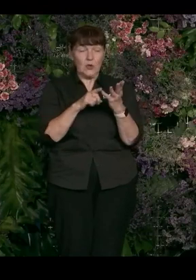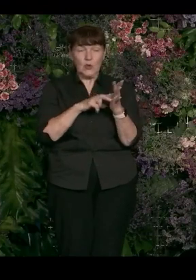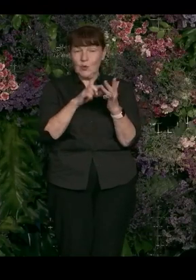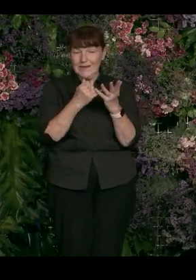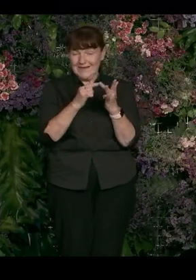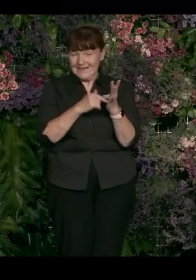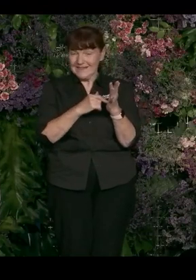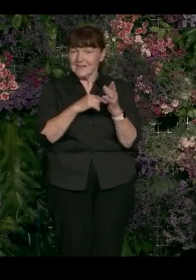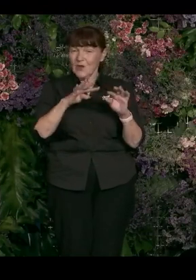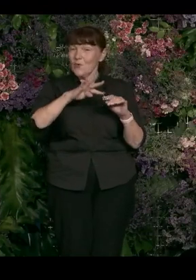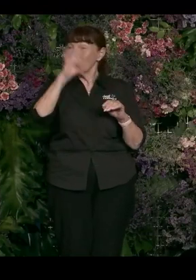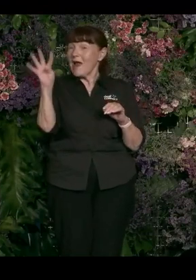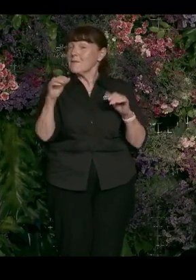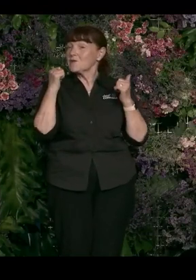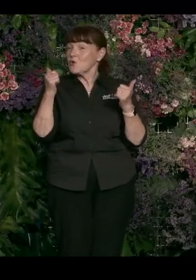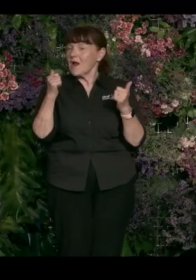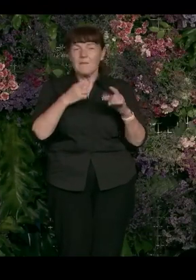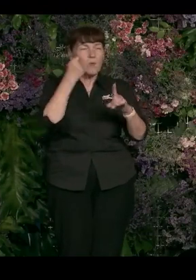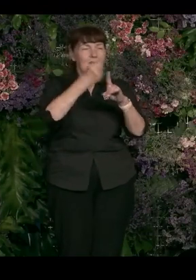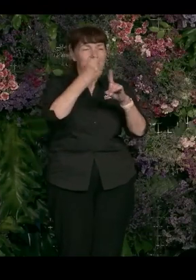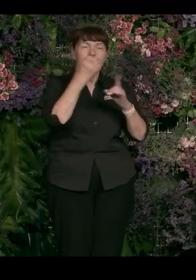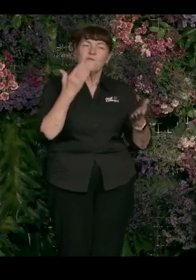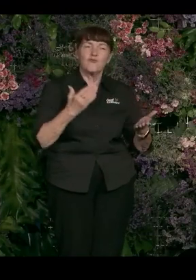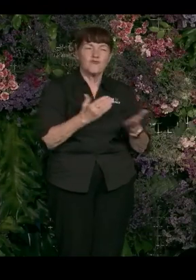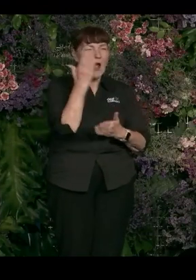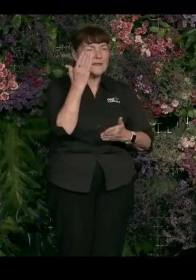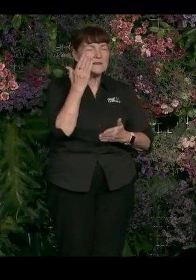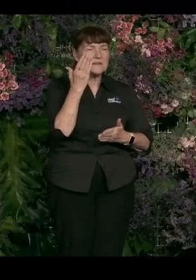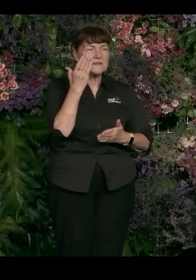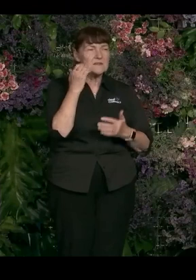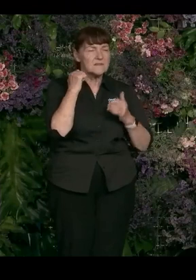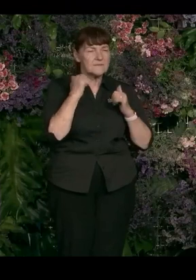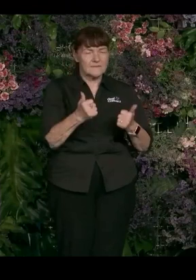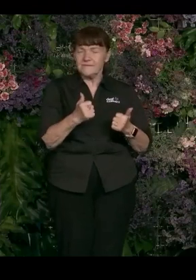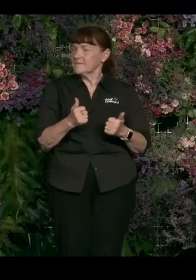you know, rainbows are great, but we fight for rights. And the history